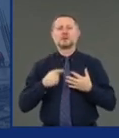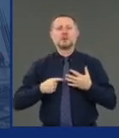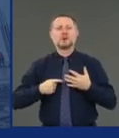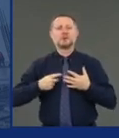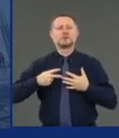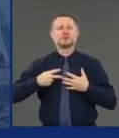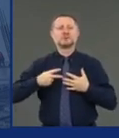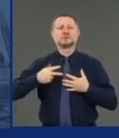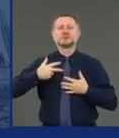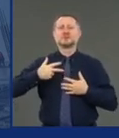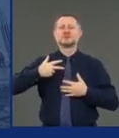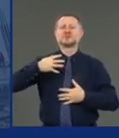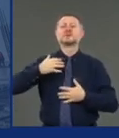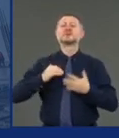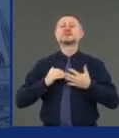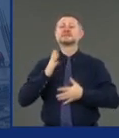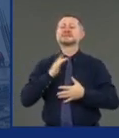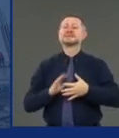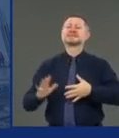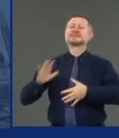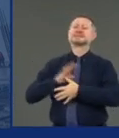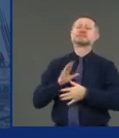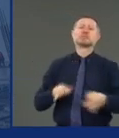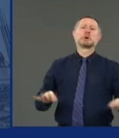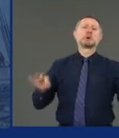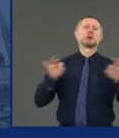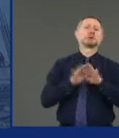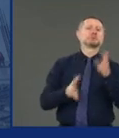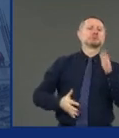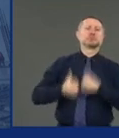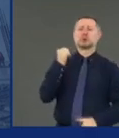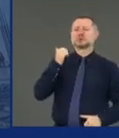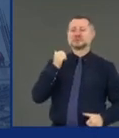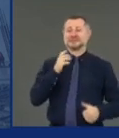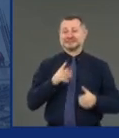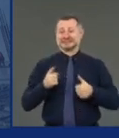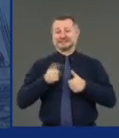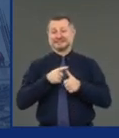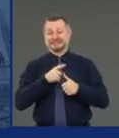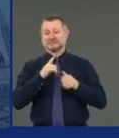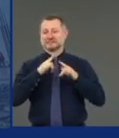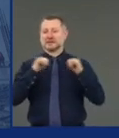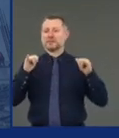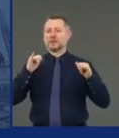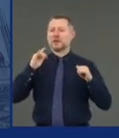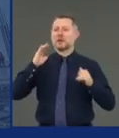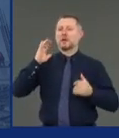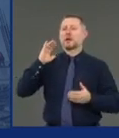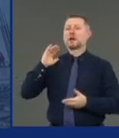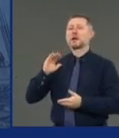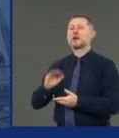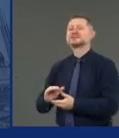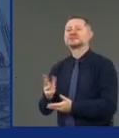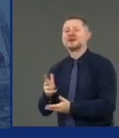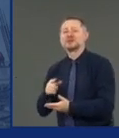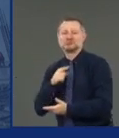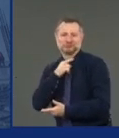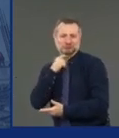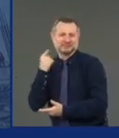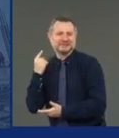the most essential businesses, that pose the lowest risk first. And that's exactly what we're doing.